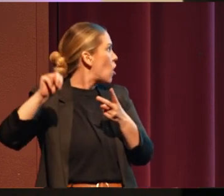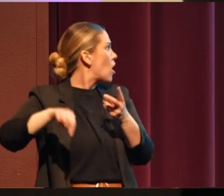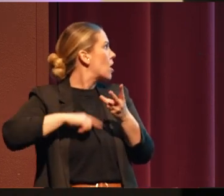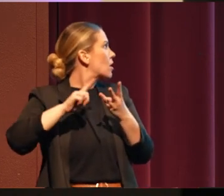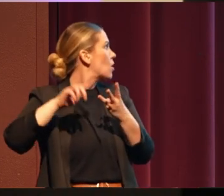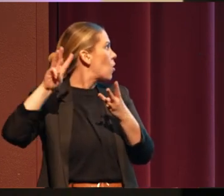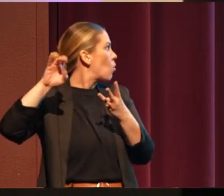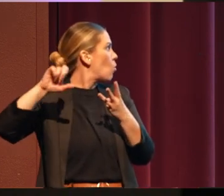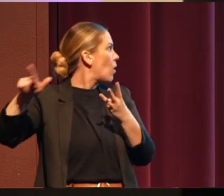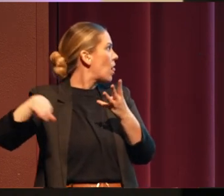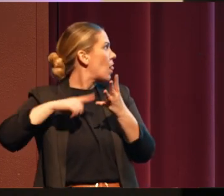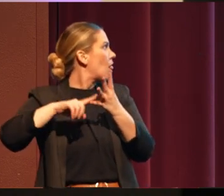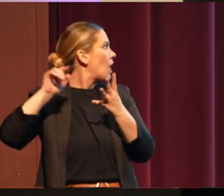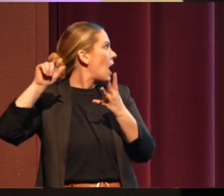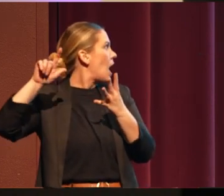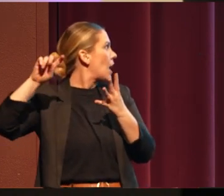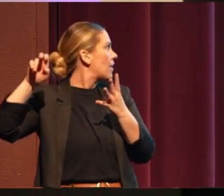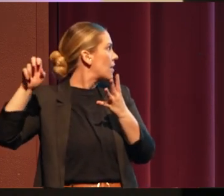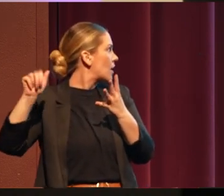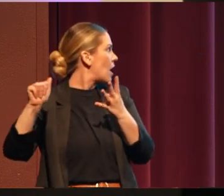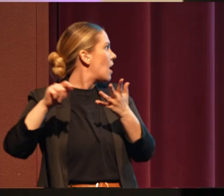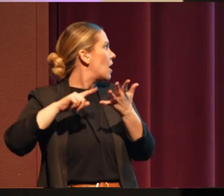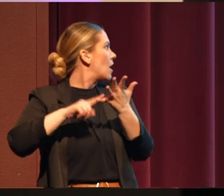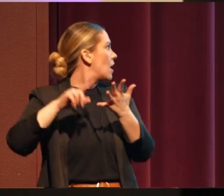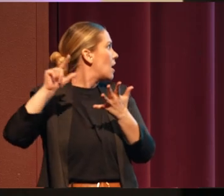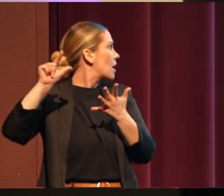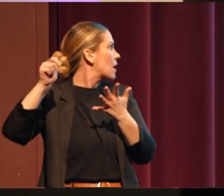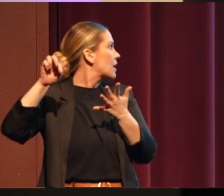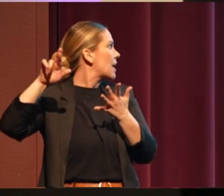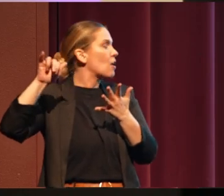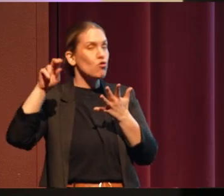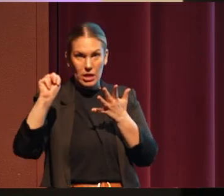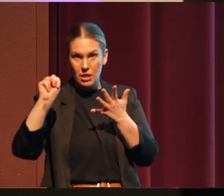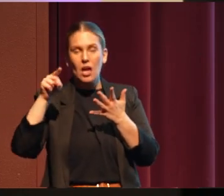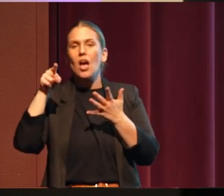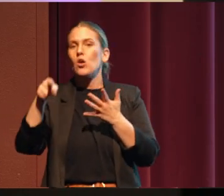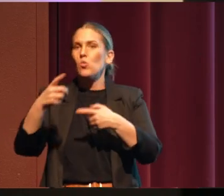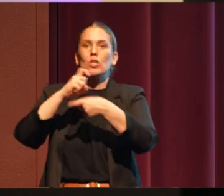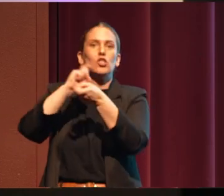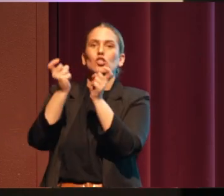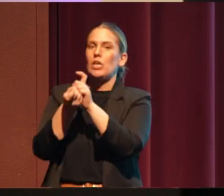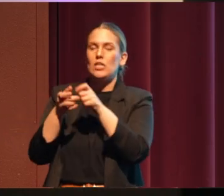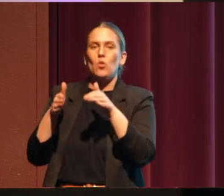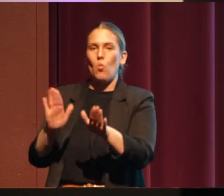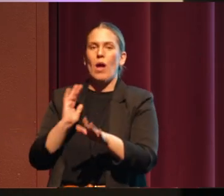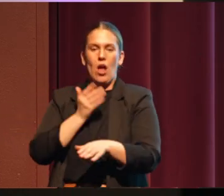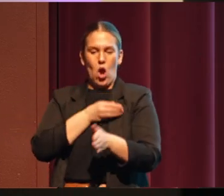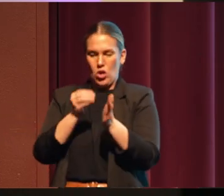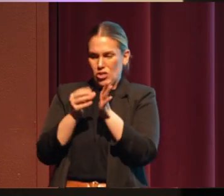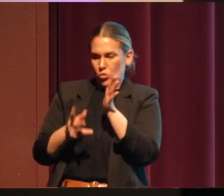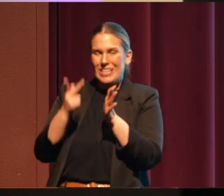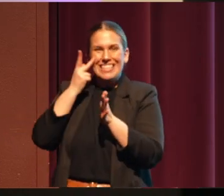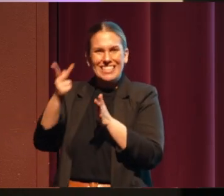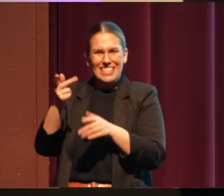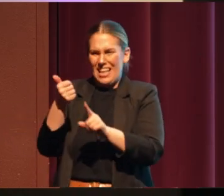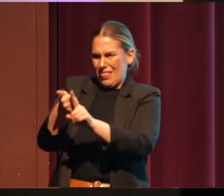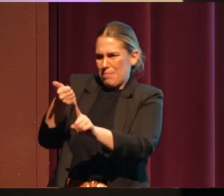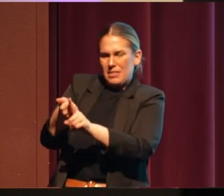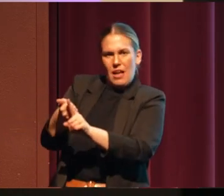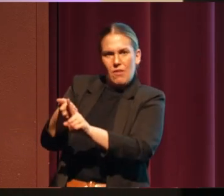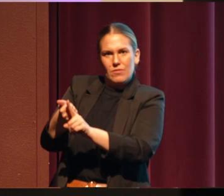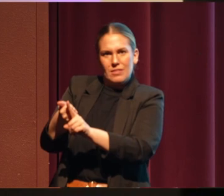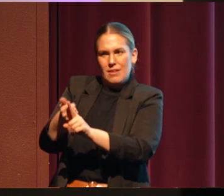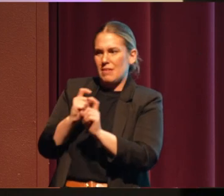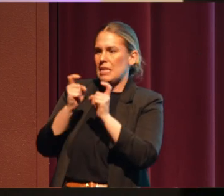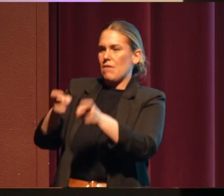bringing that salmon to those students. You are changing the way those students see themselves and welcoming them back to that culture and a pride